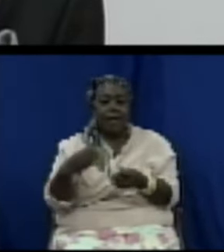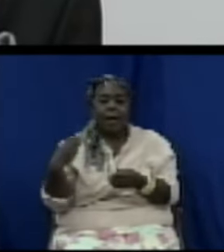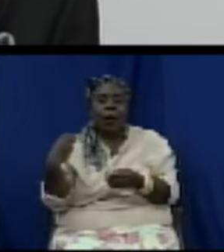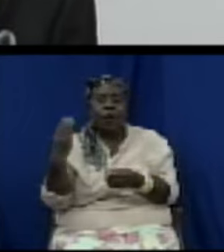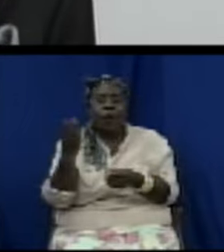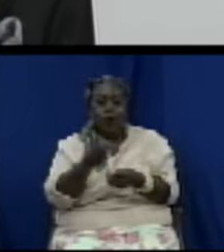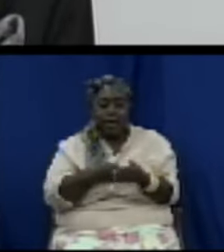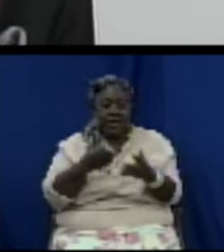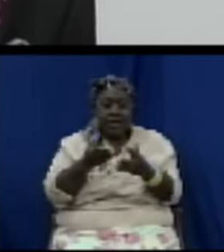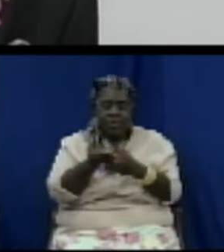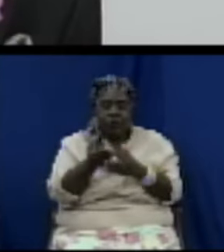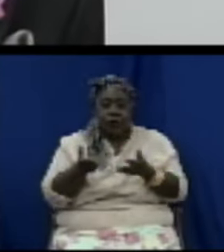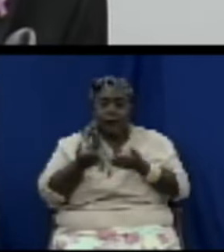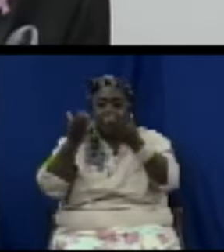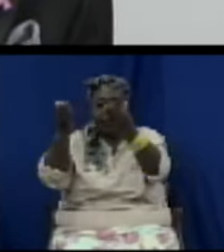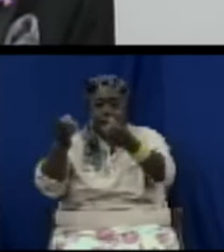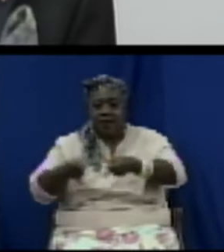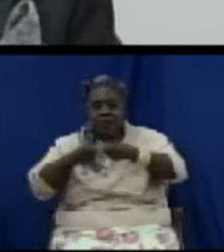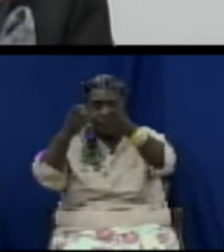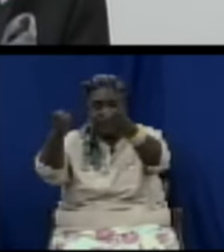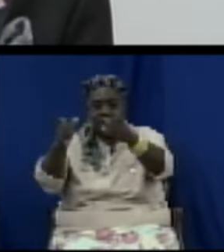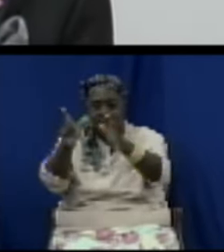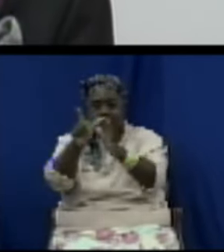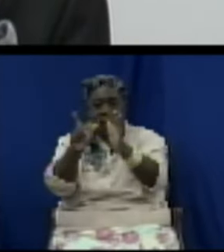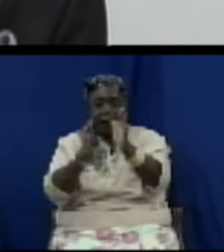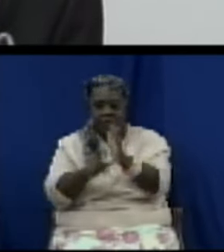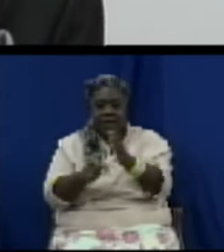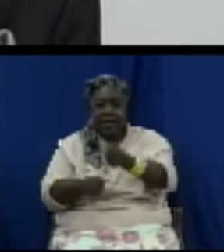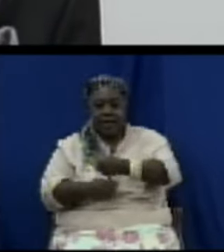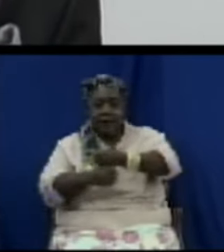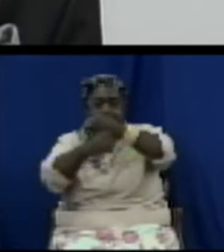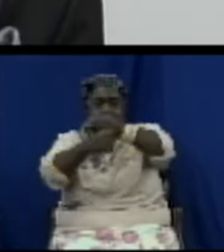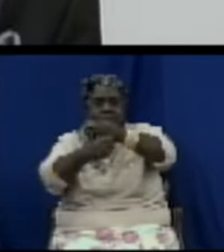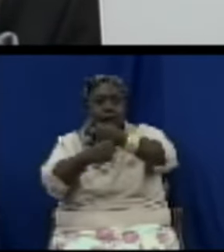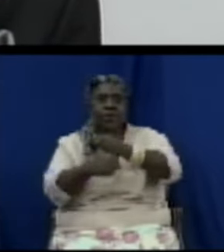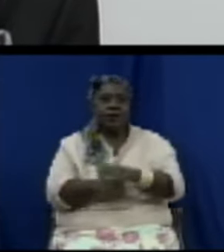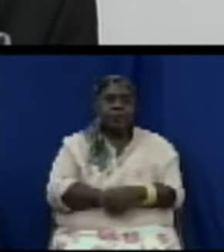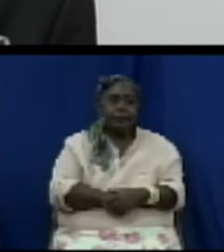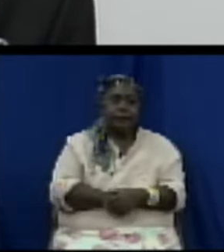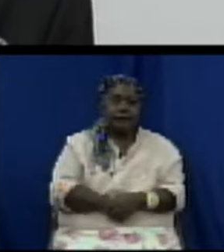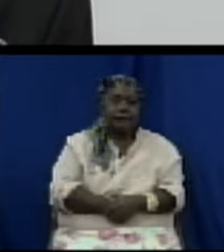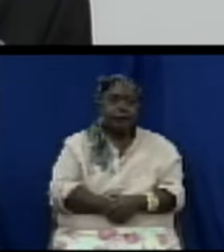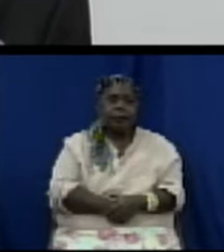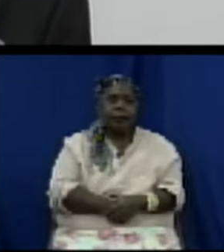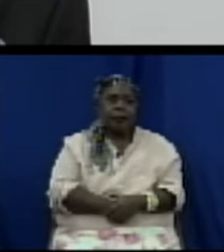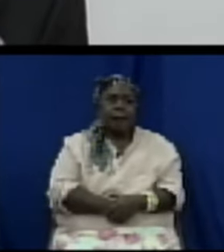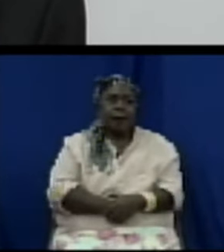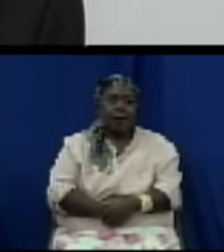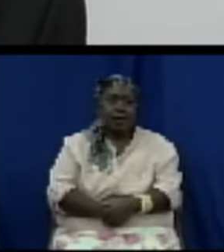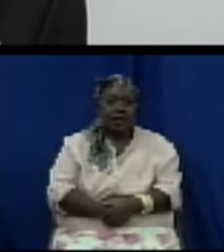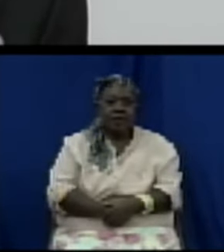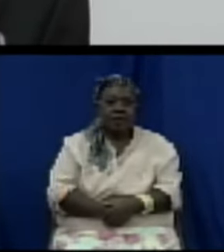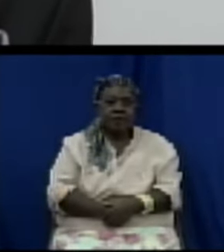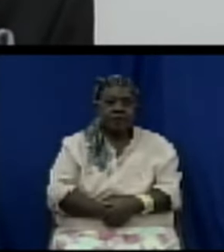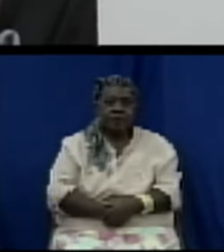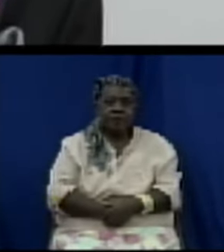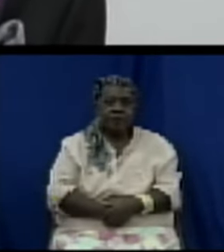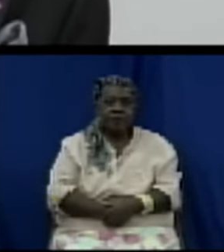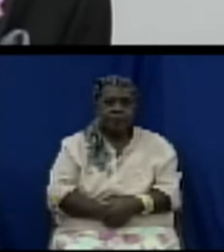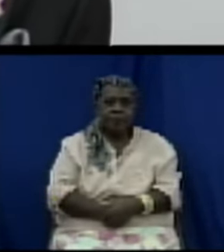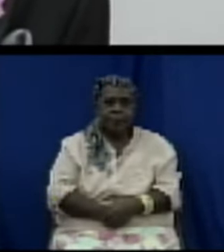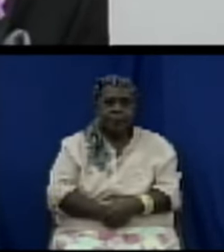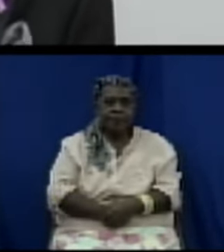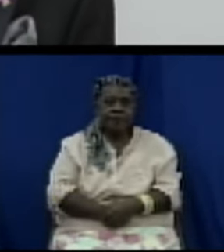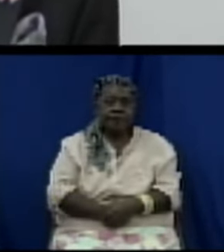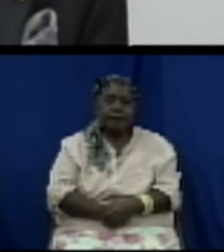and defendants of what she thinks would be her right her claim I should say